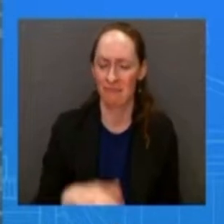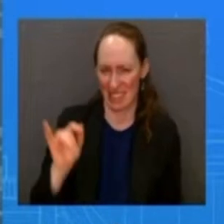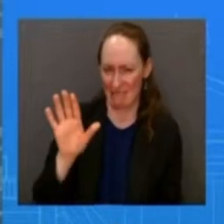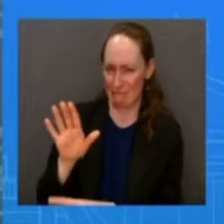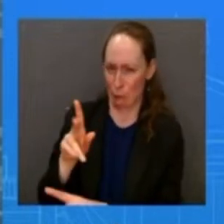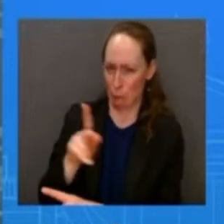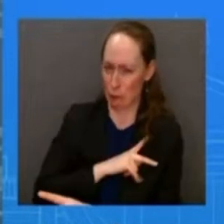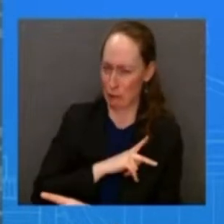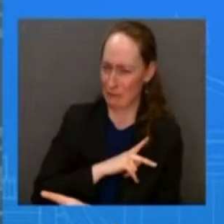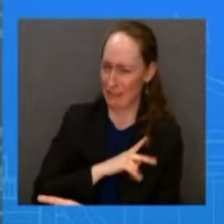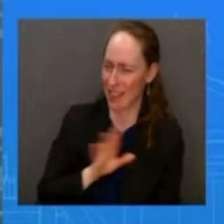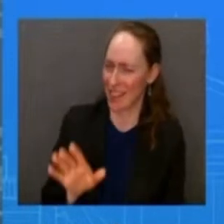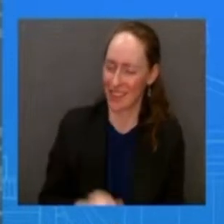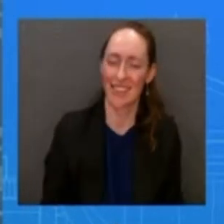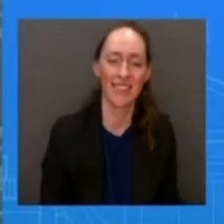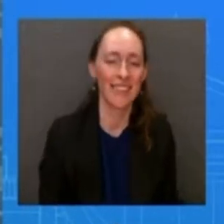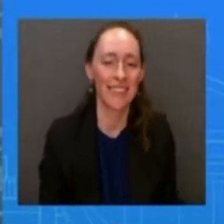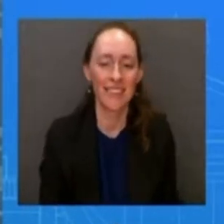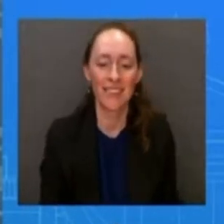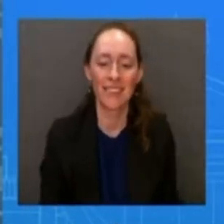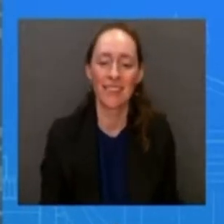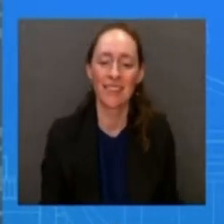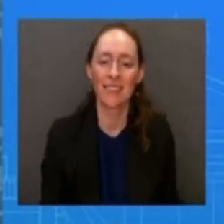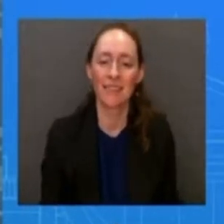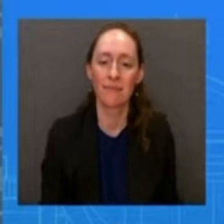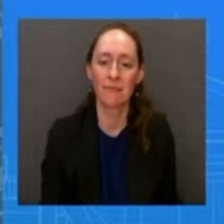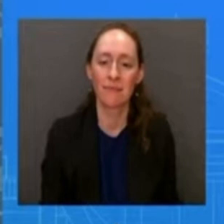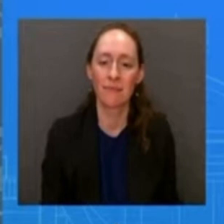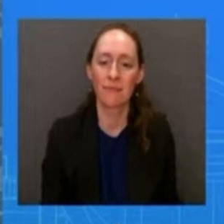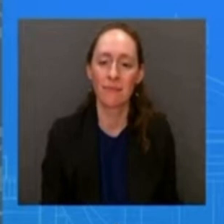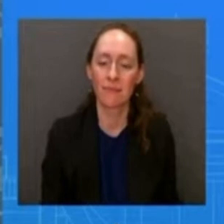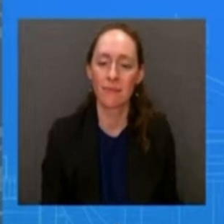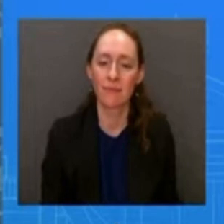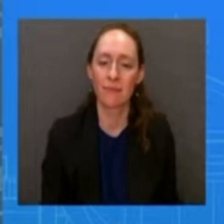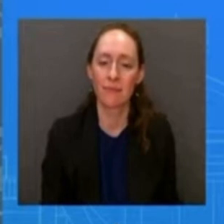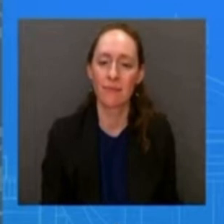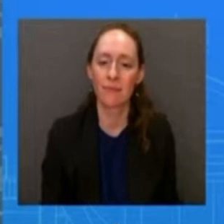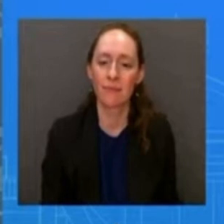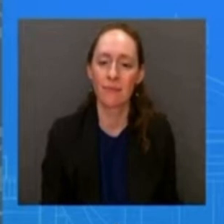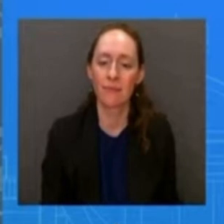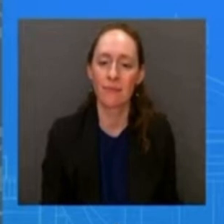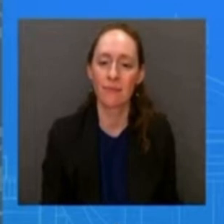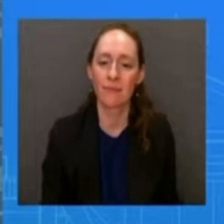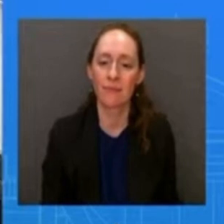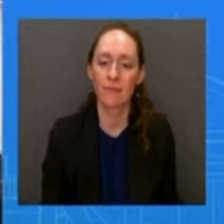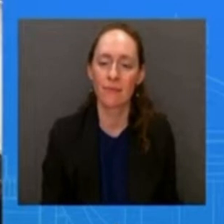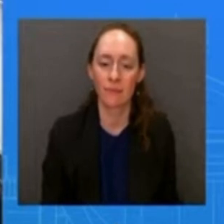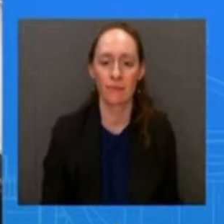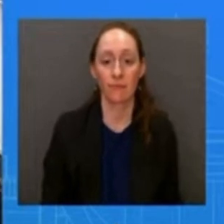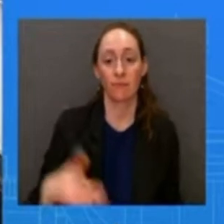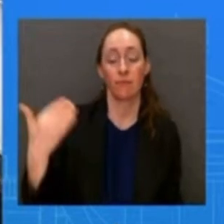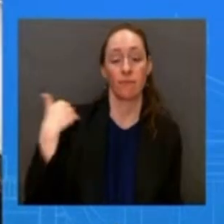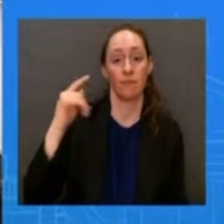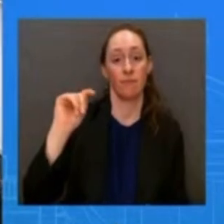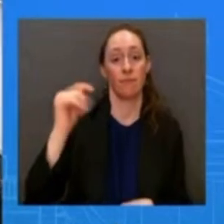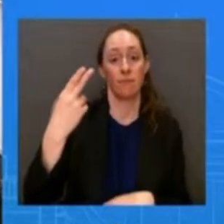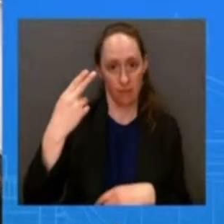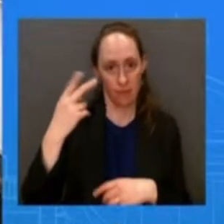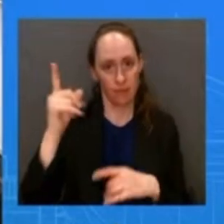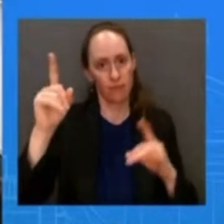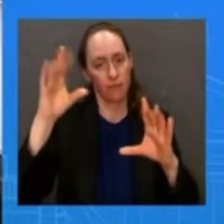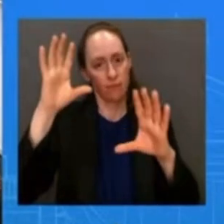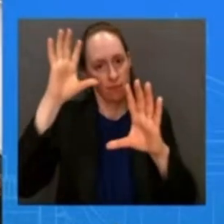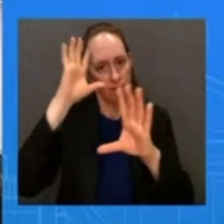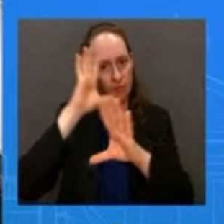thursday uh president biden is hosting the screening of the till movie um and